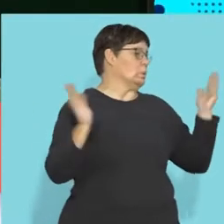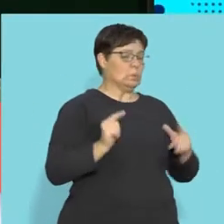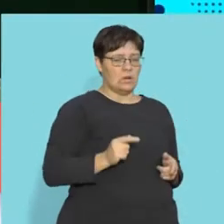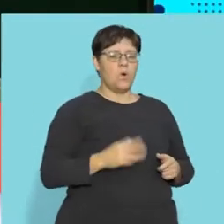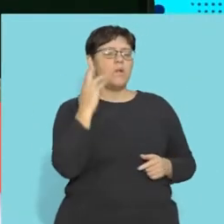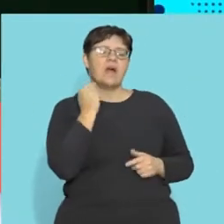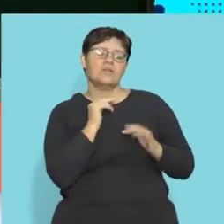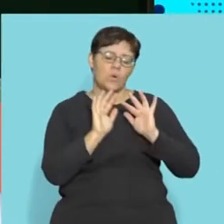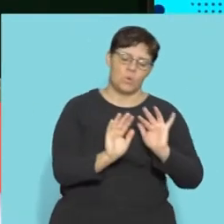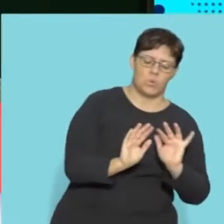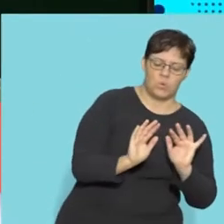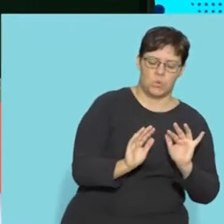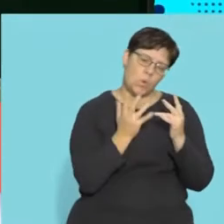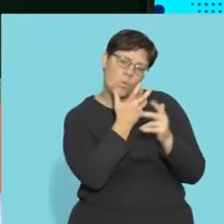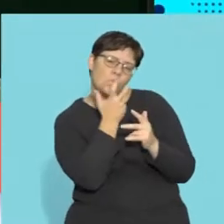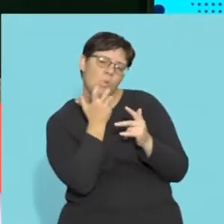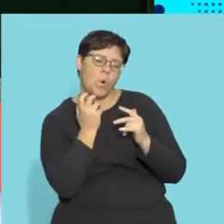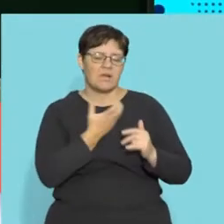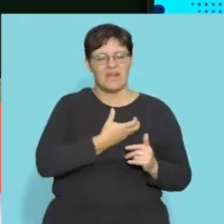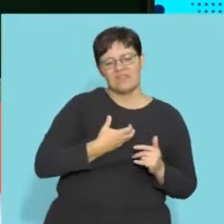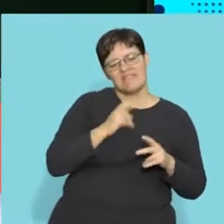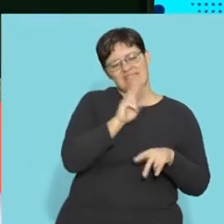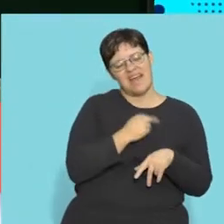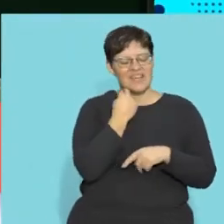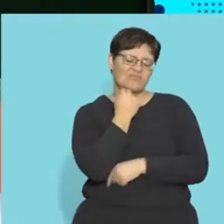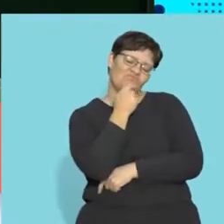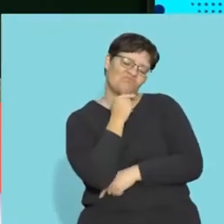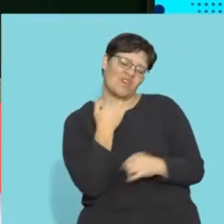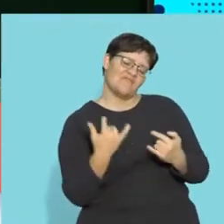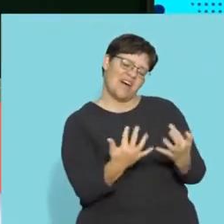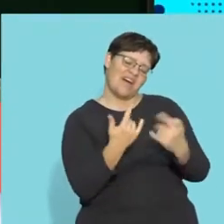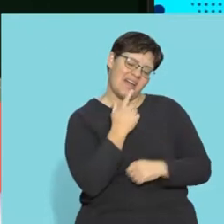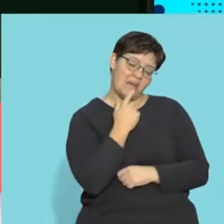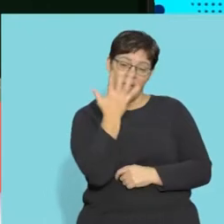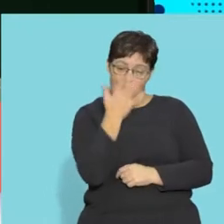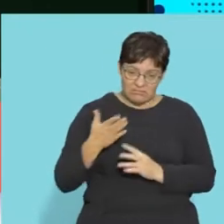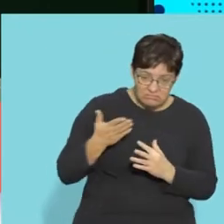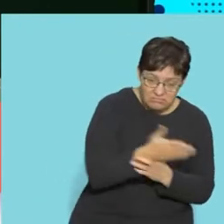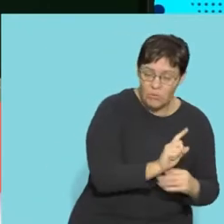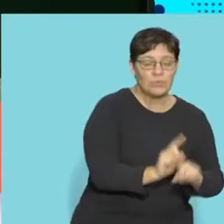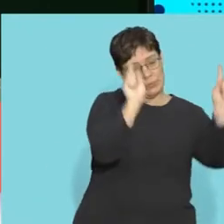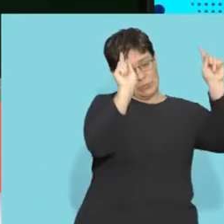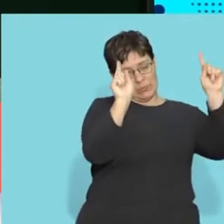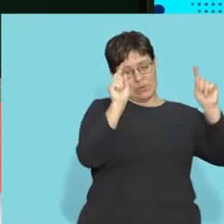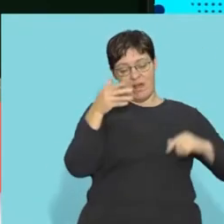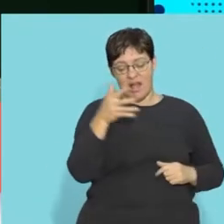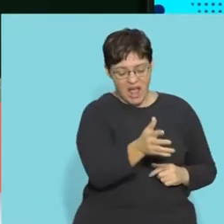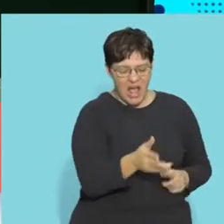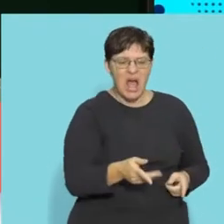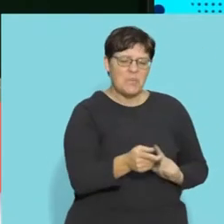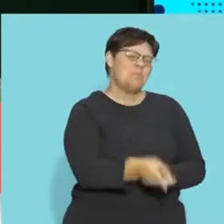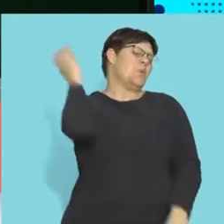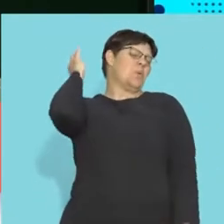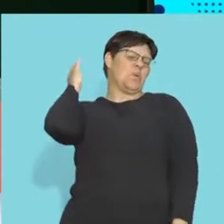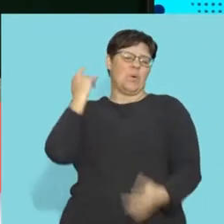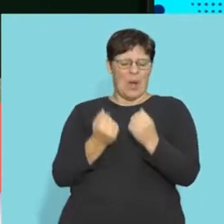the fire. Yes, it's very nice. It's warm and comfortable. You know, it's nice sitting next to the fire, but don't put your hand in there. So when